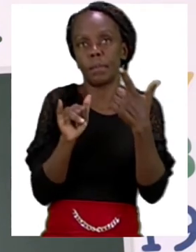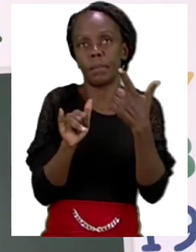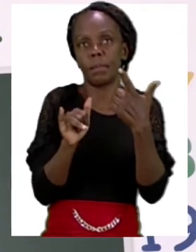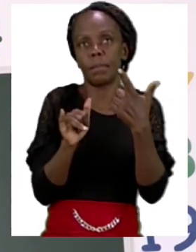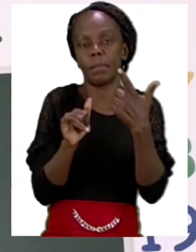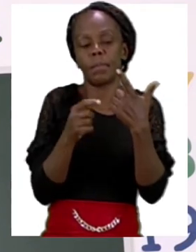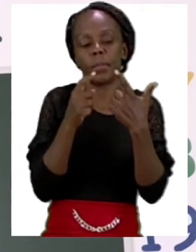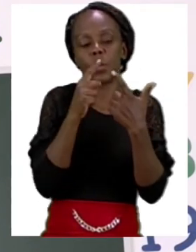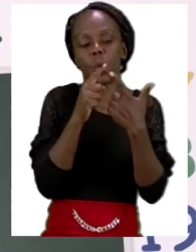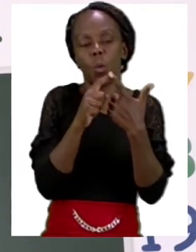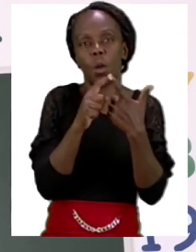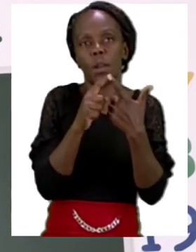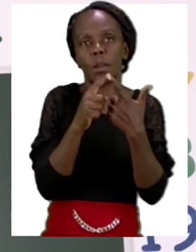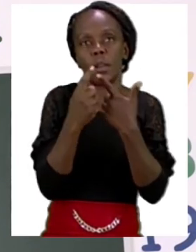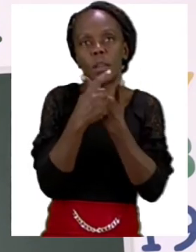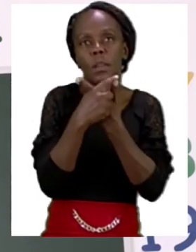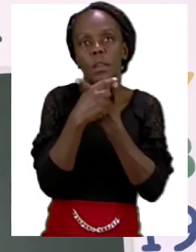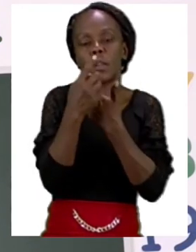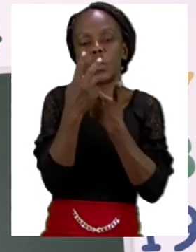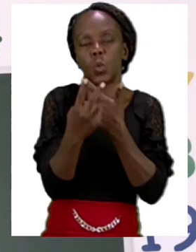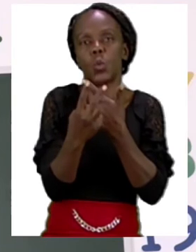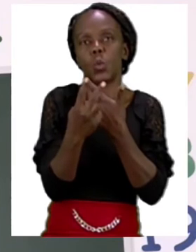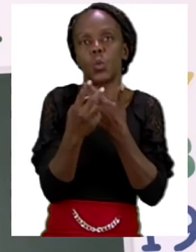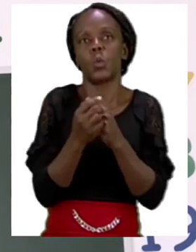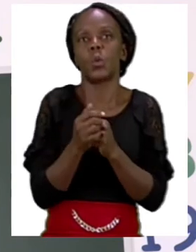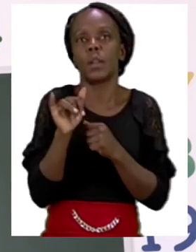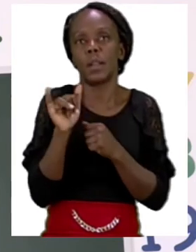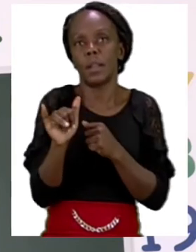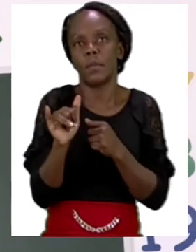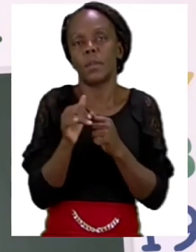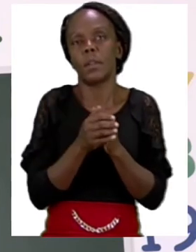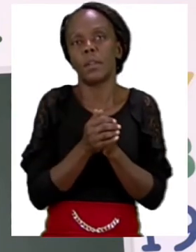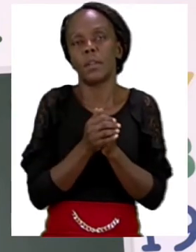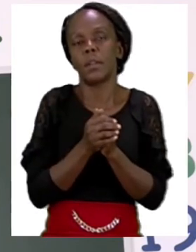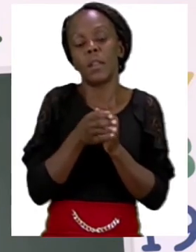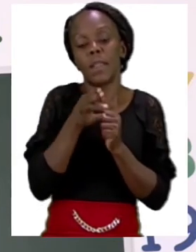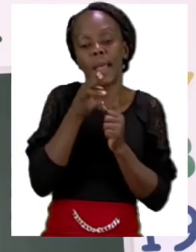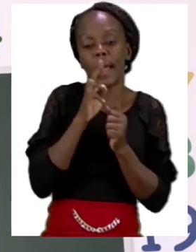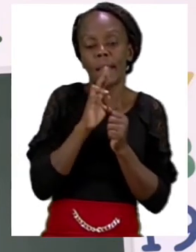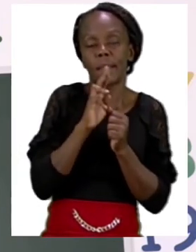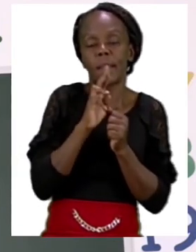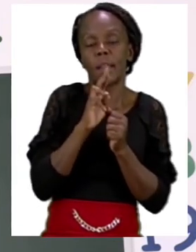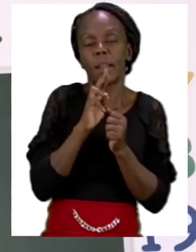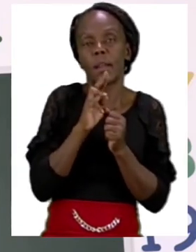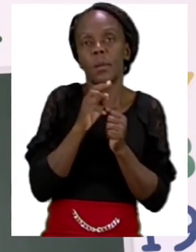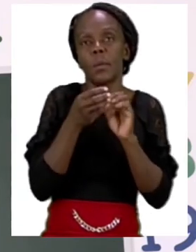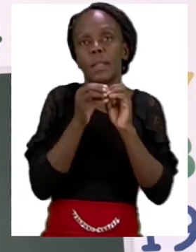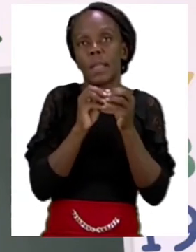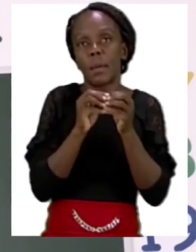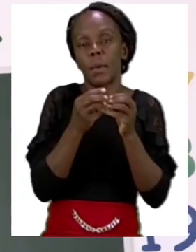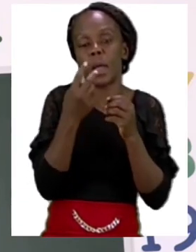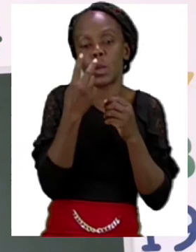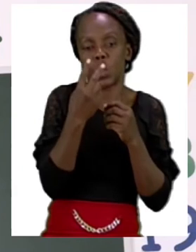right. I have one, two. Two. So our answer is going to be